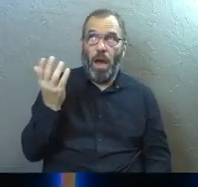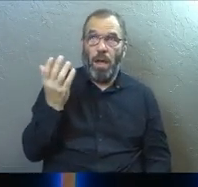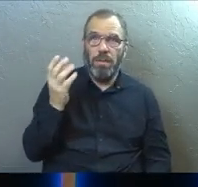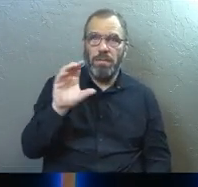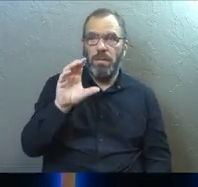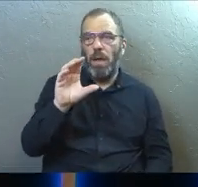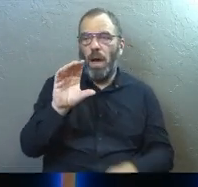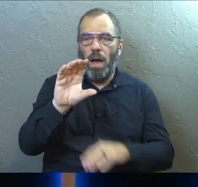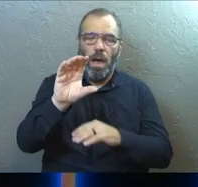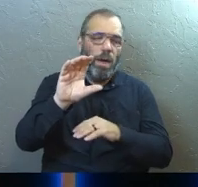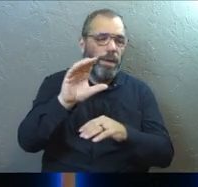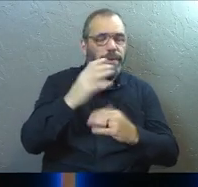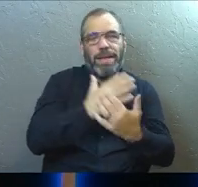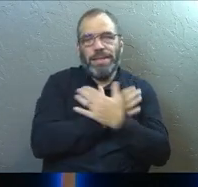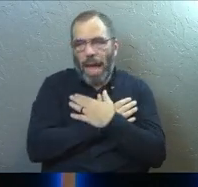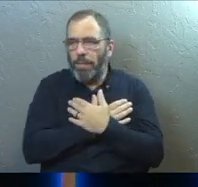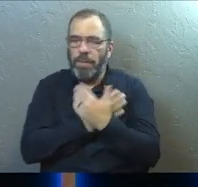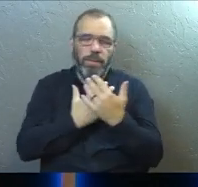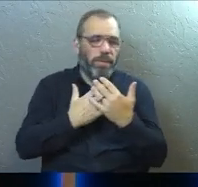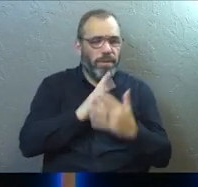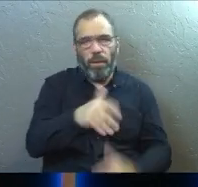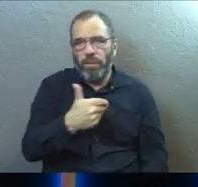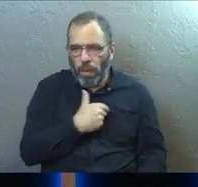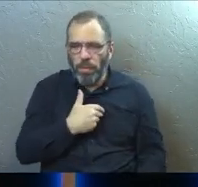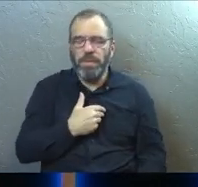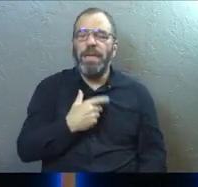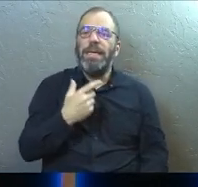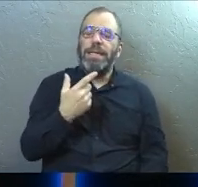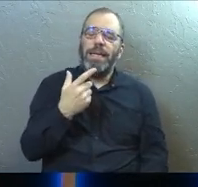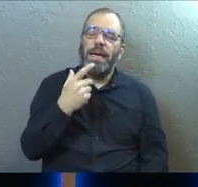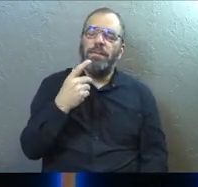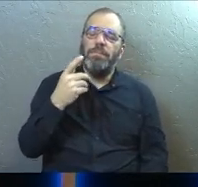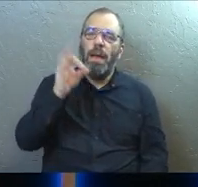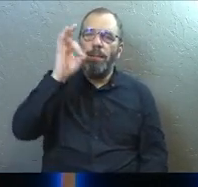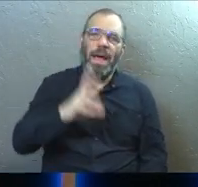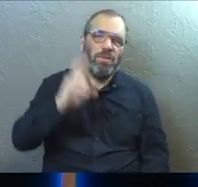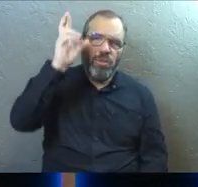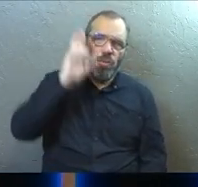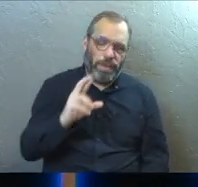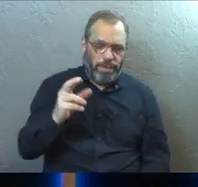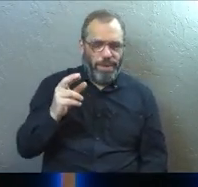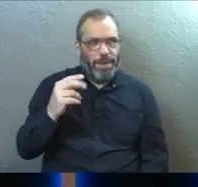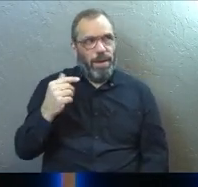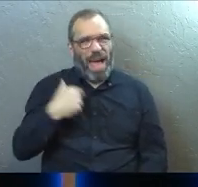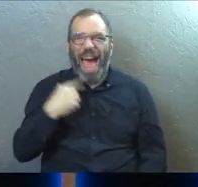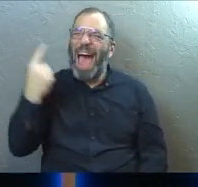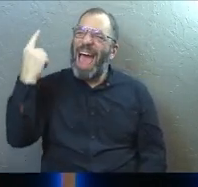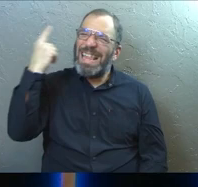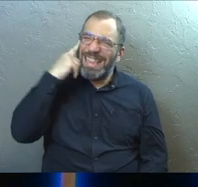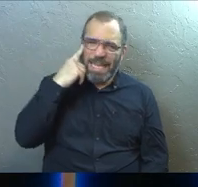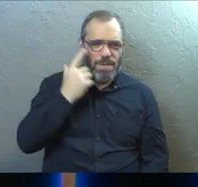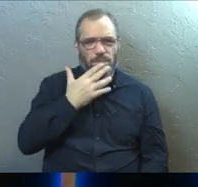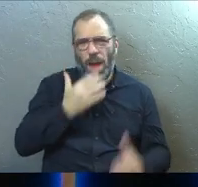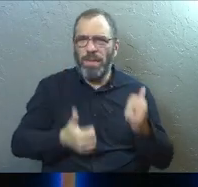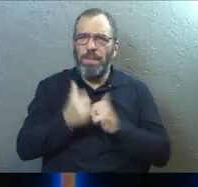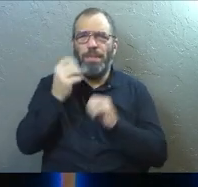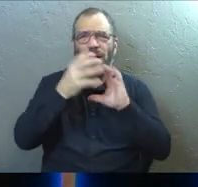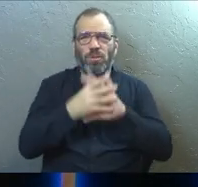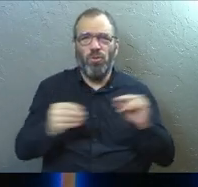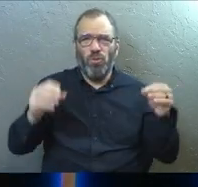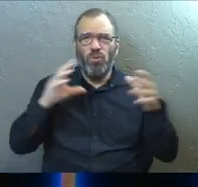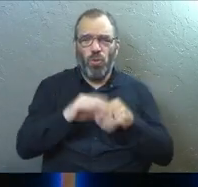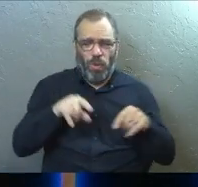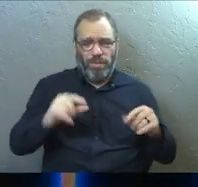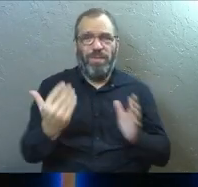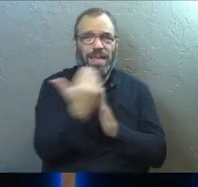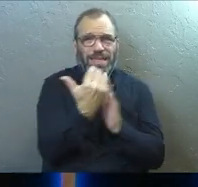Sabbath and on rest and the restoration of our souls, he gave what I think is probably the best story of this